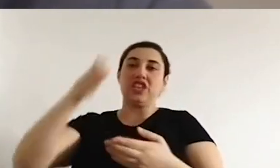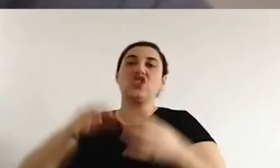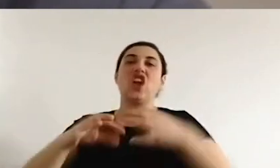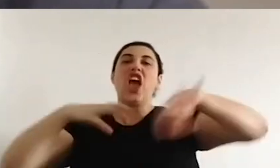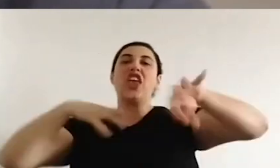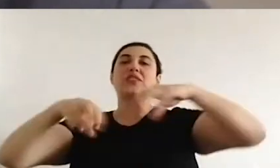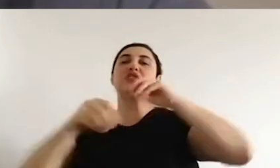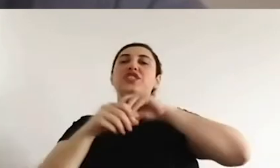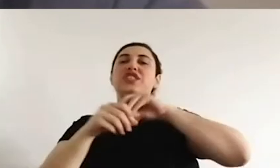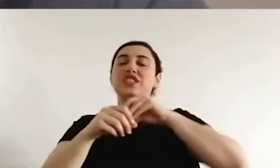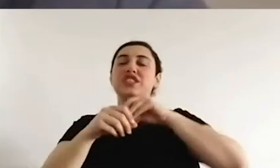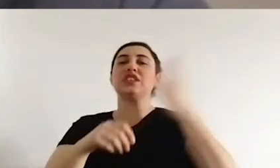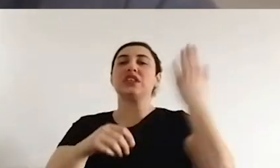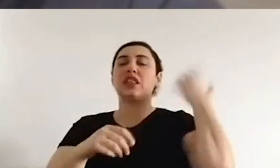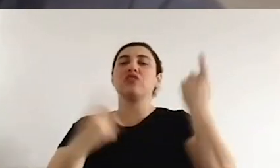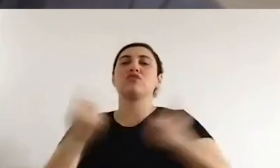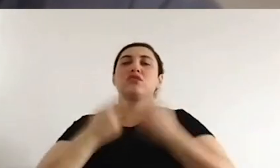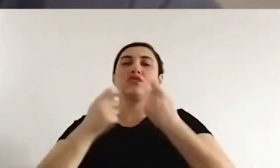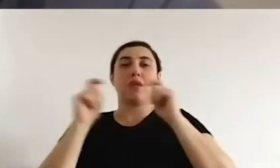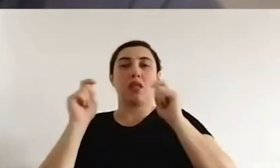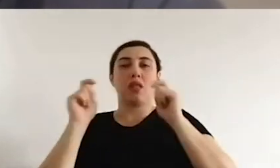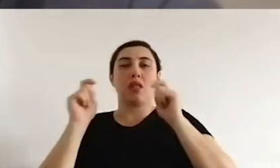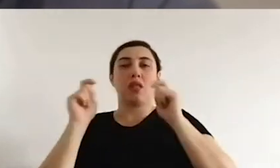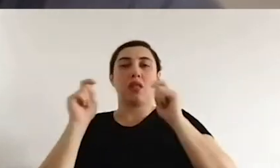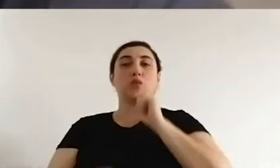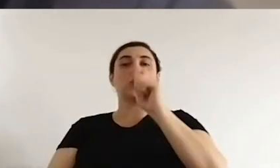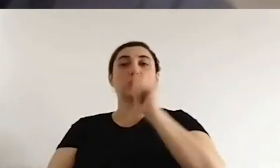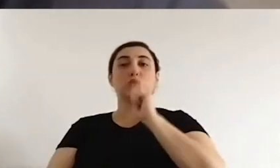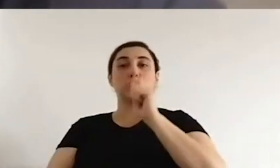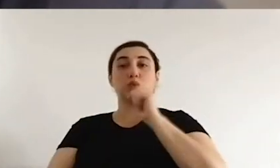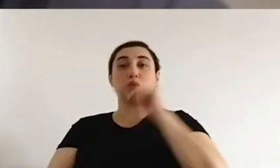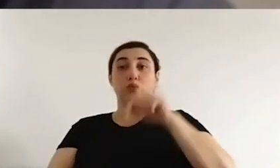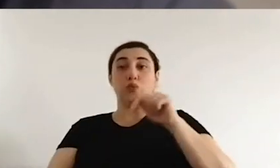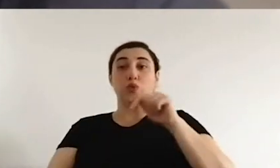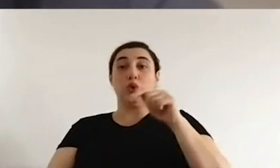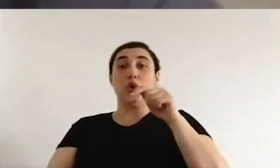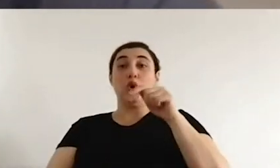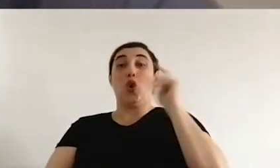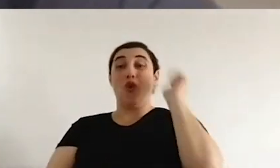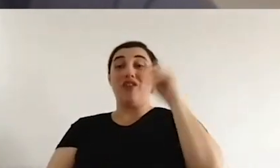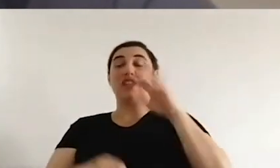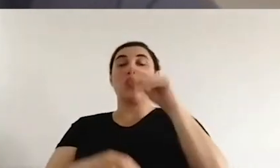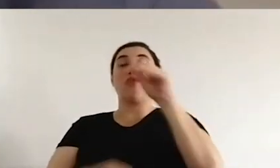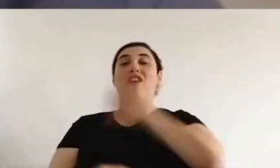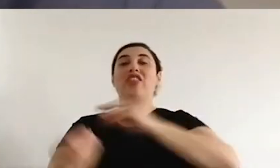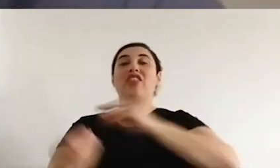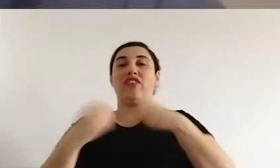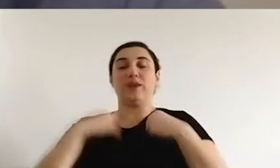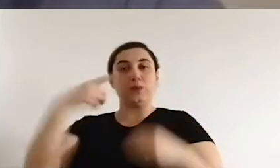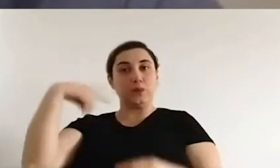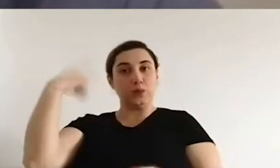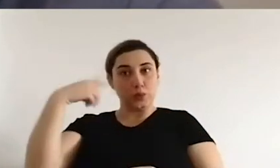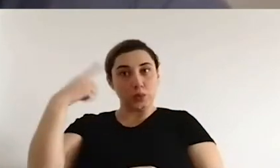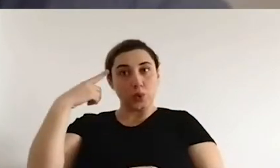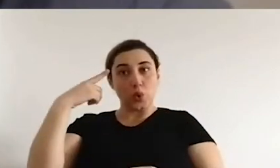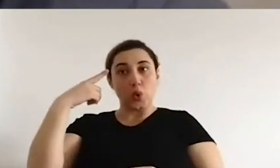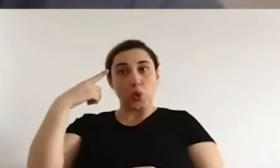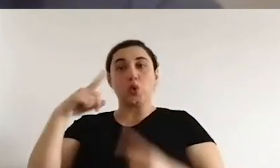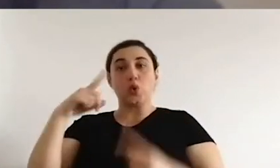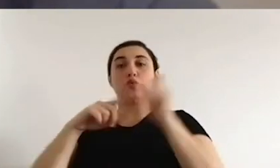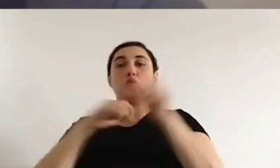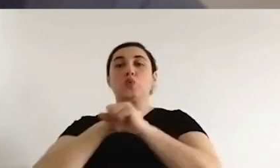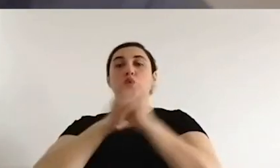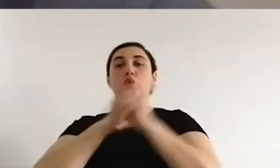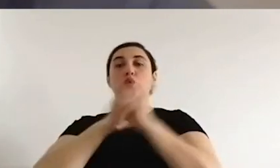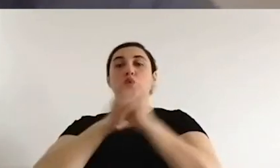in the field of working against discrimination and he has a lot to contribute. The second speaker is a